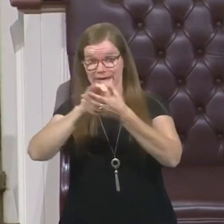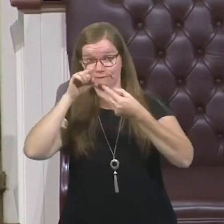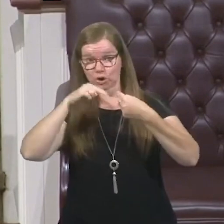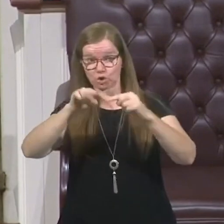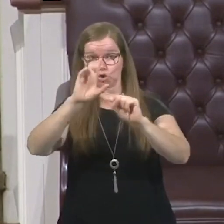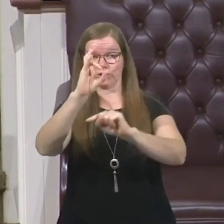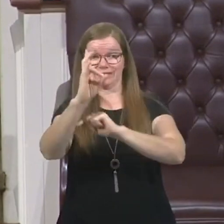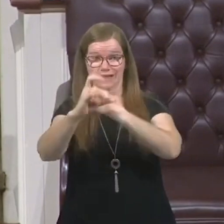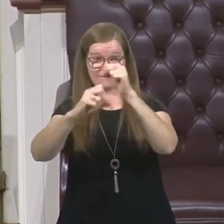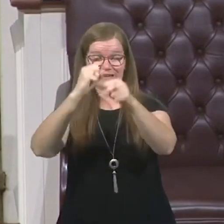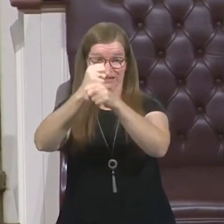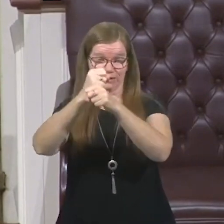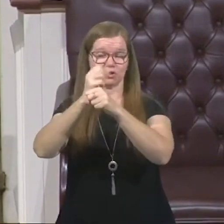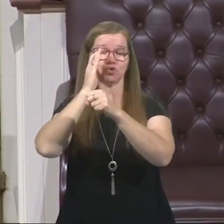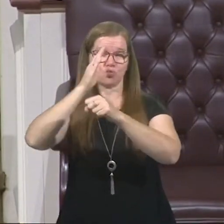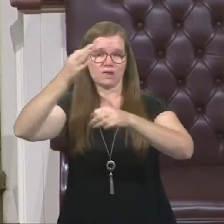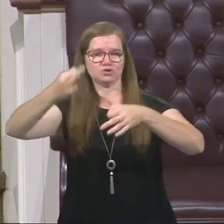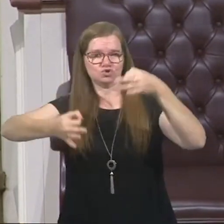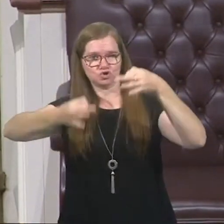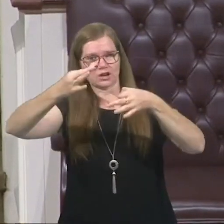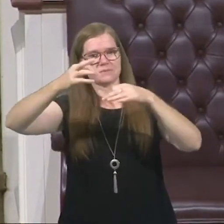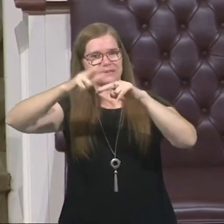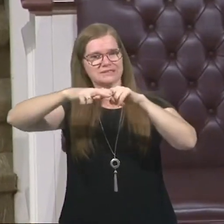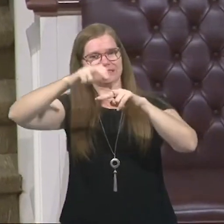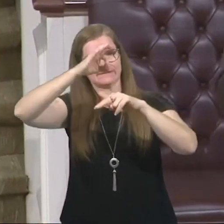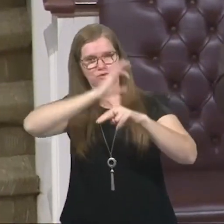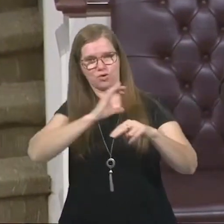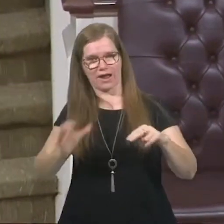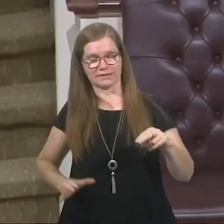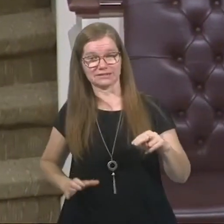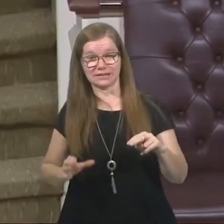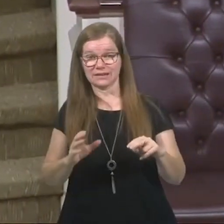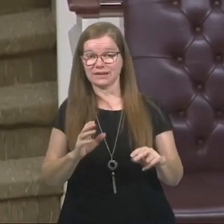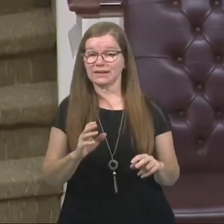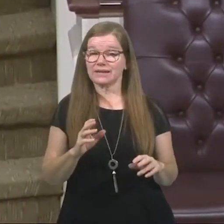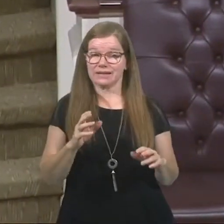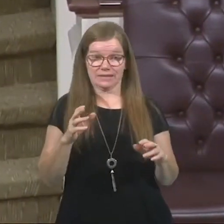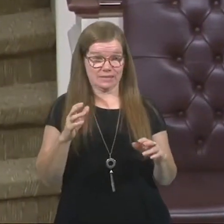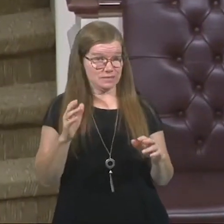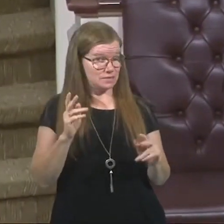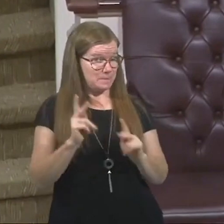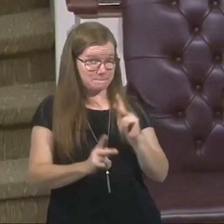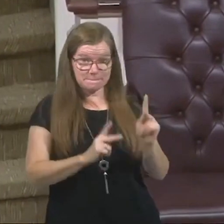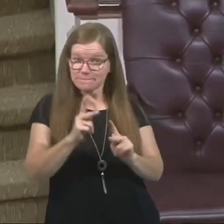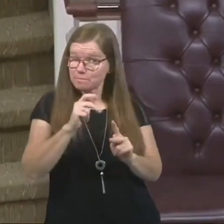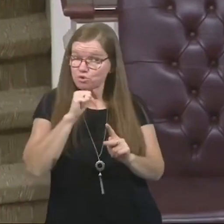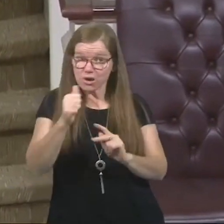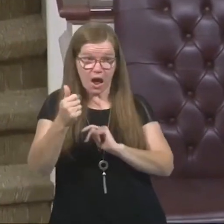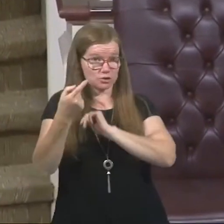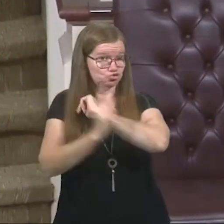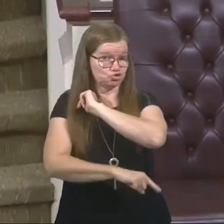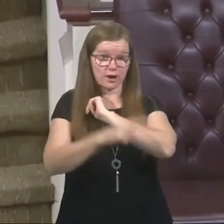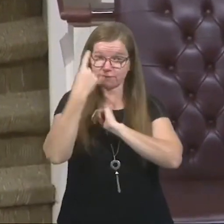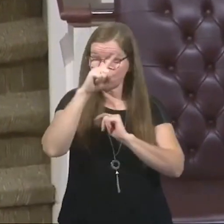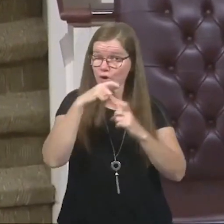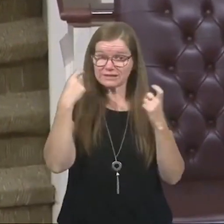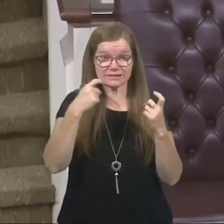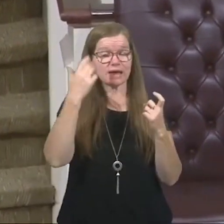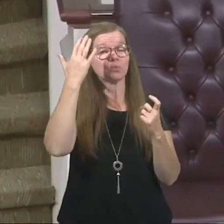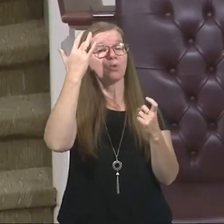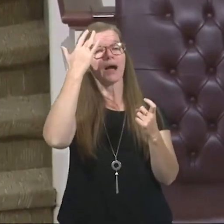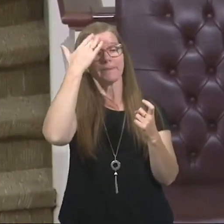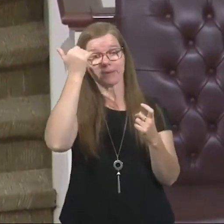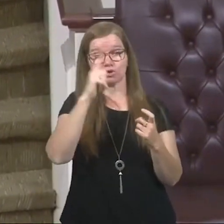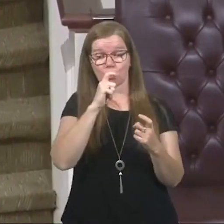the judgment seat of Christ. Now here, people are not judged for their sin. Because anyone who truly gets saved, their